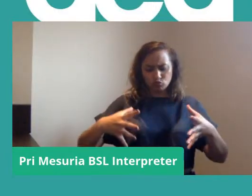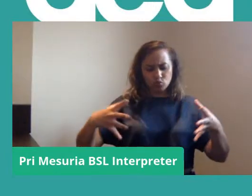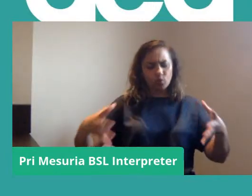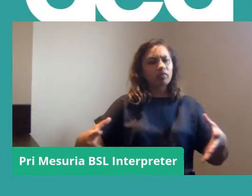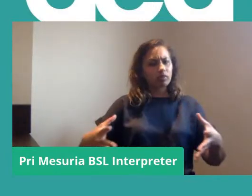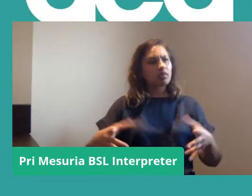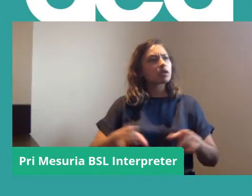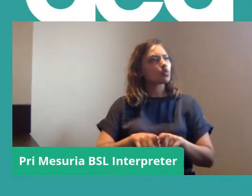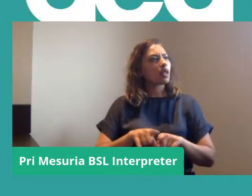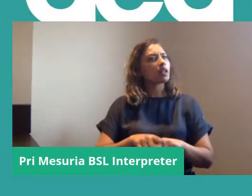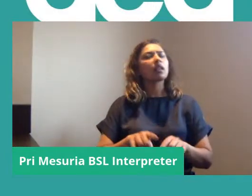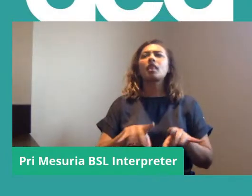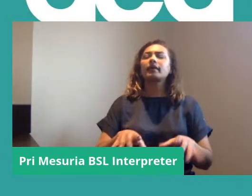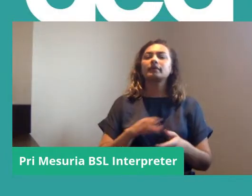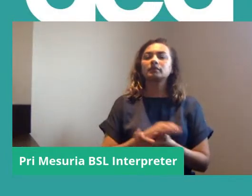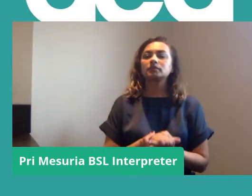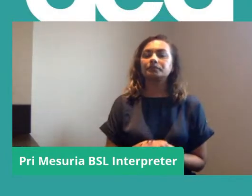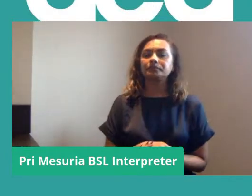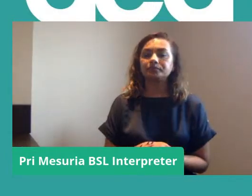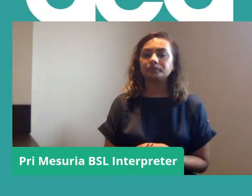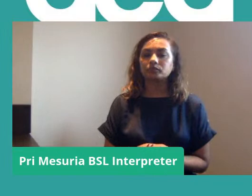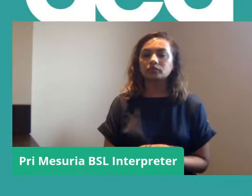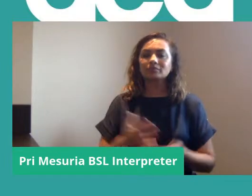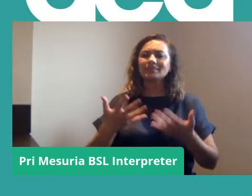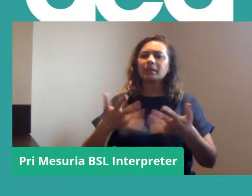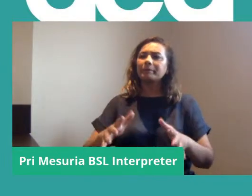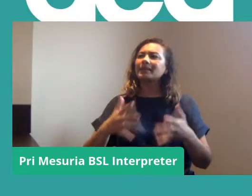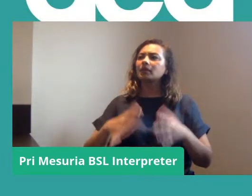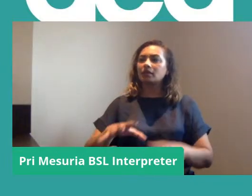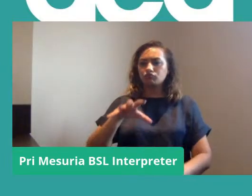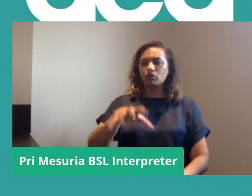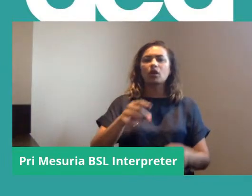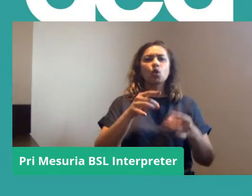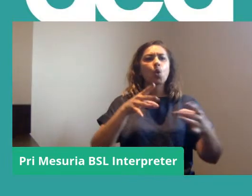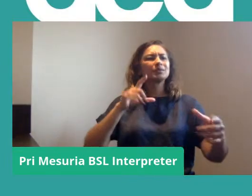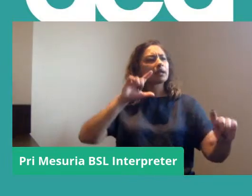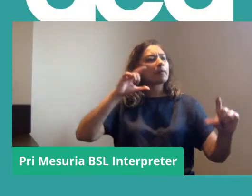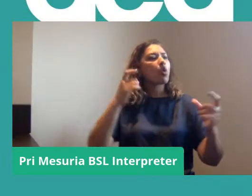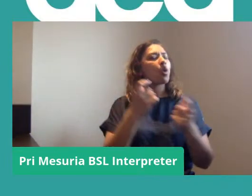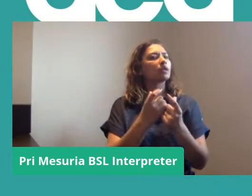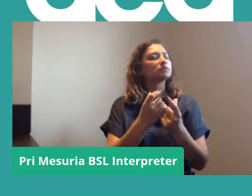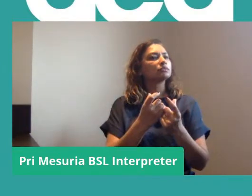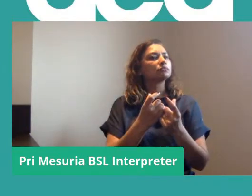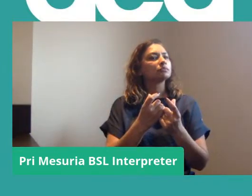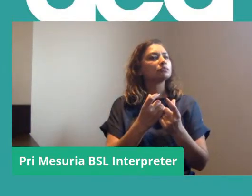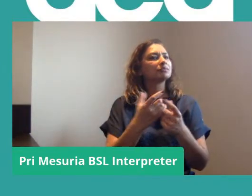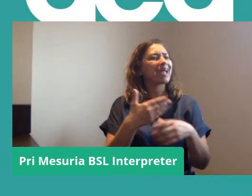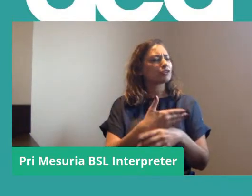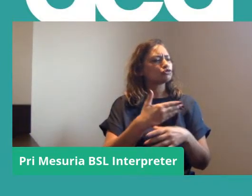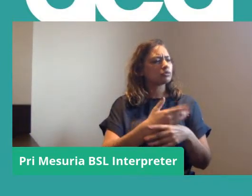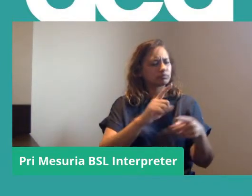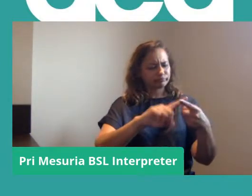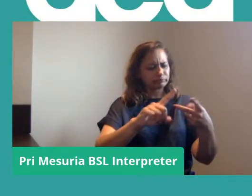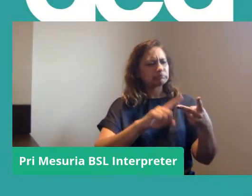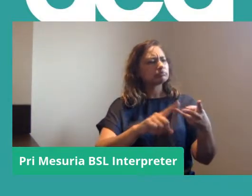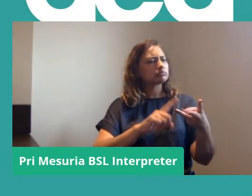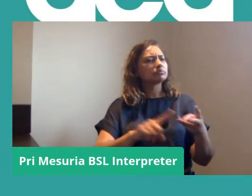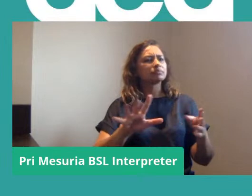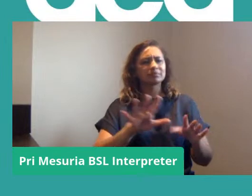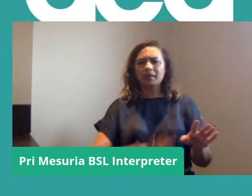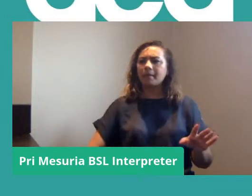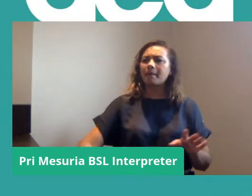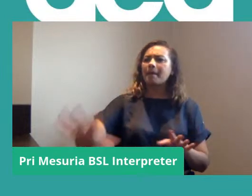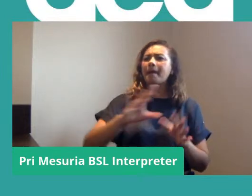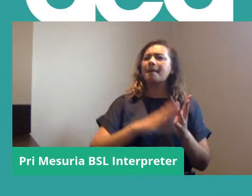So things that we did at the branch at Nottingham College, things like mapping the